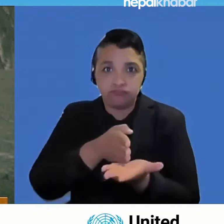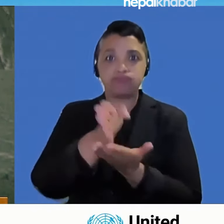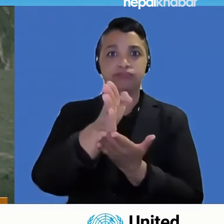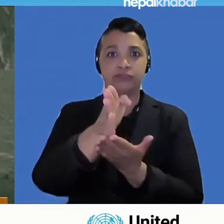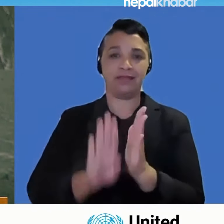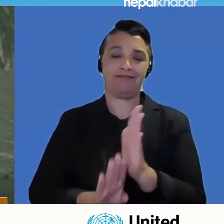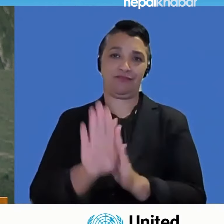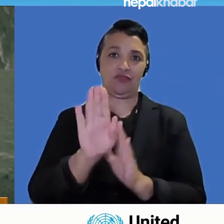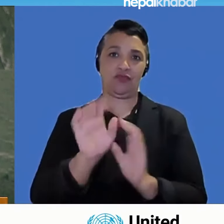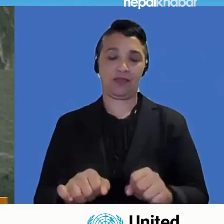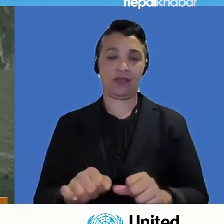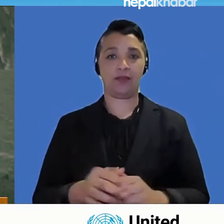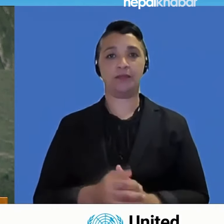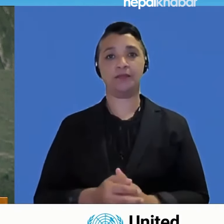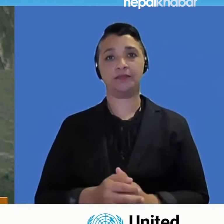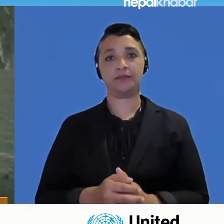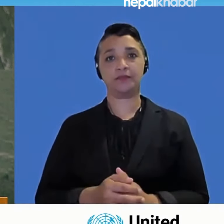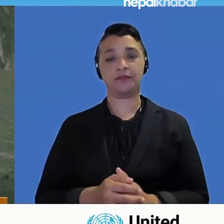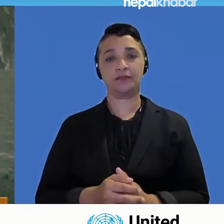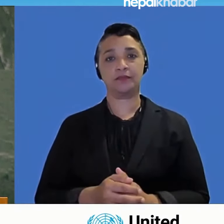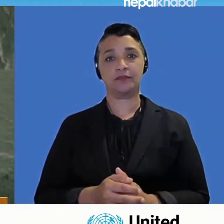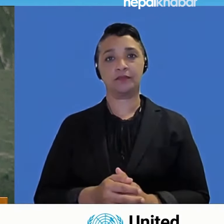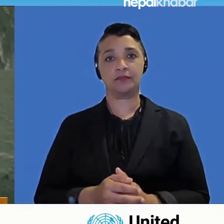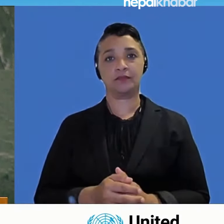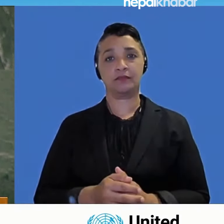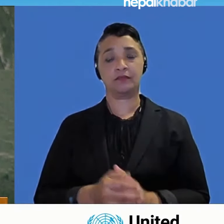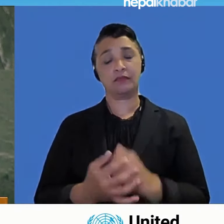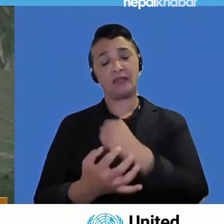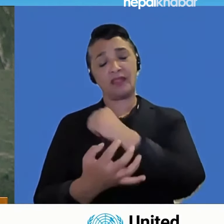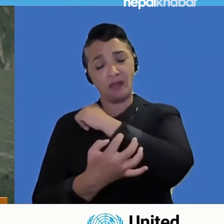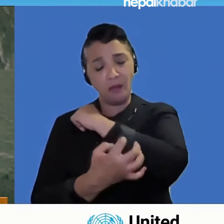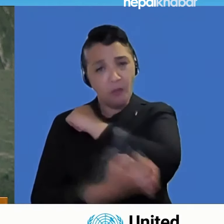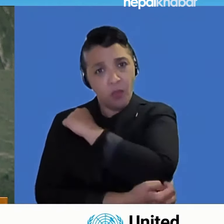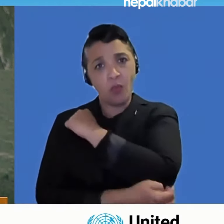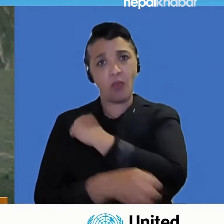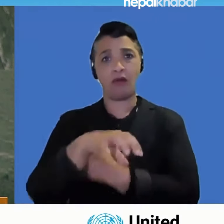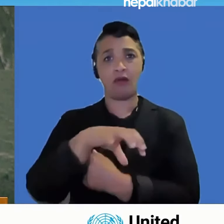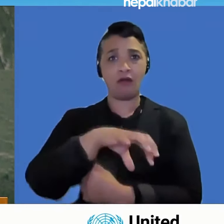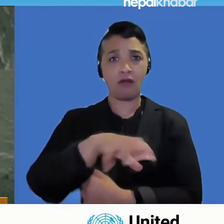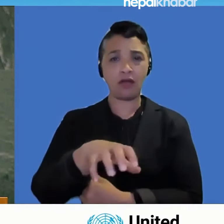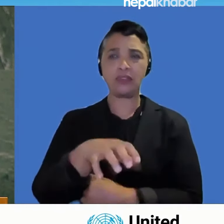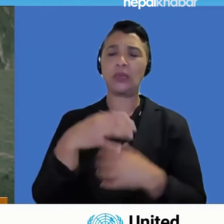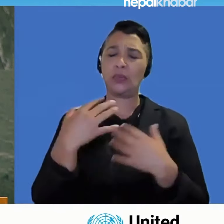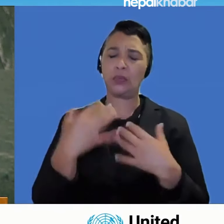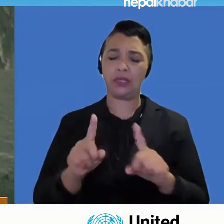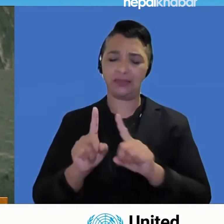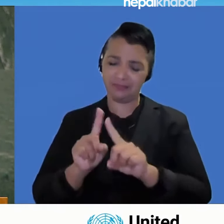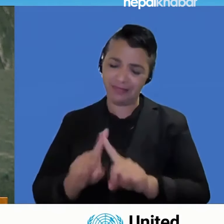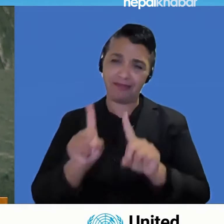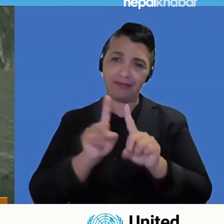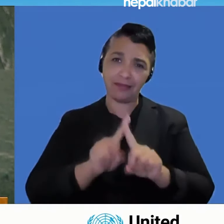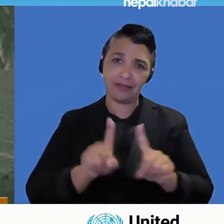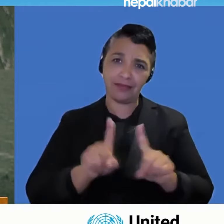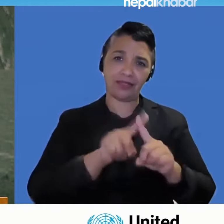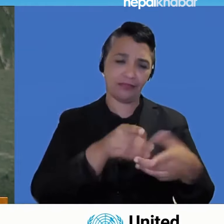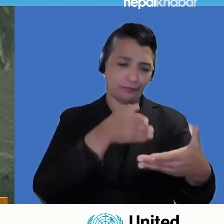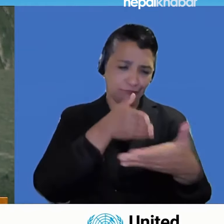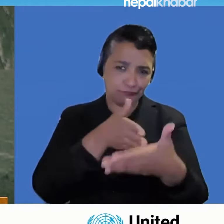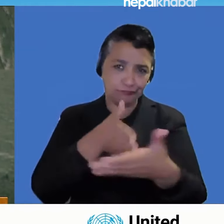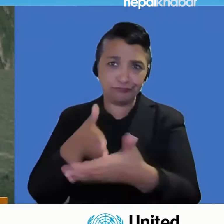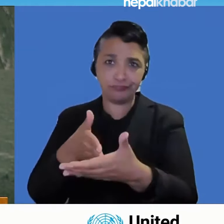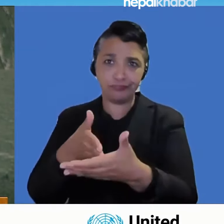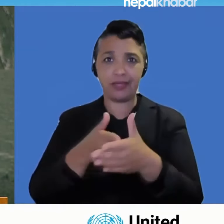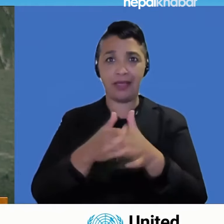LDCs face severe economic challenges with unmet ODA and climate financing commitments,